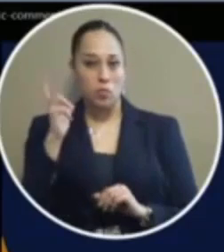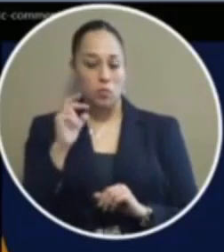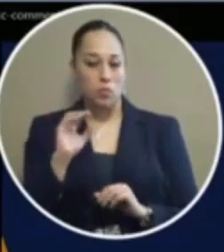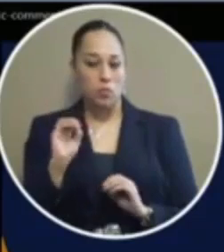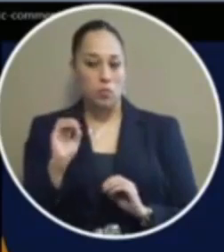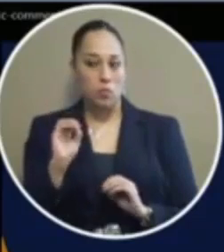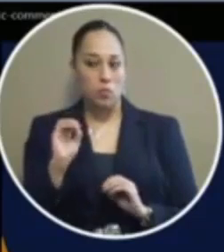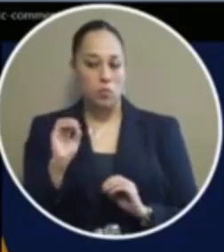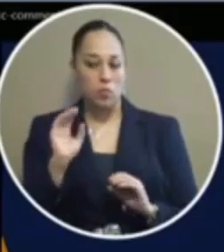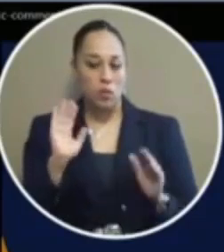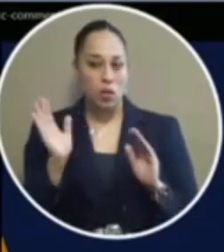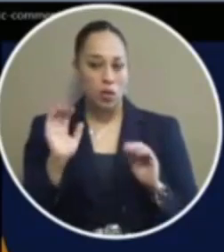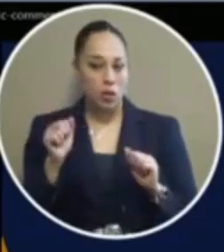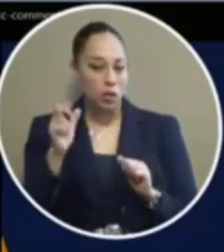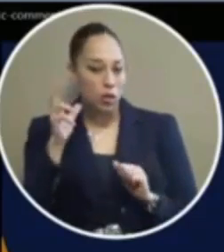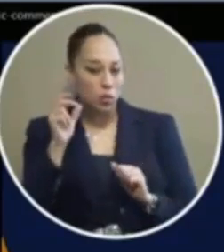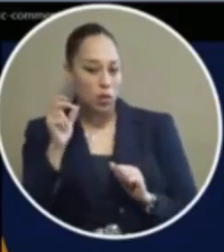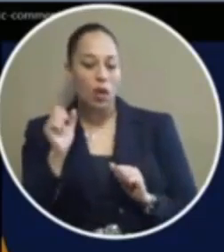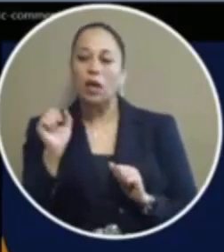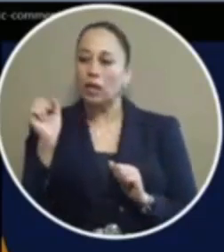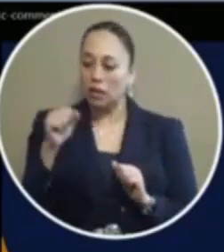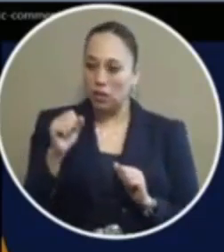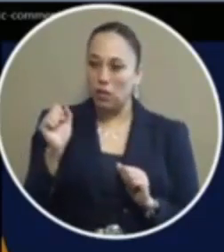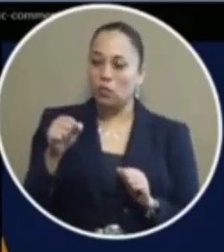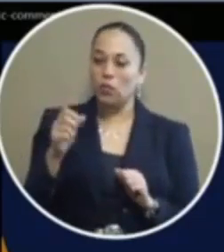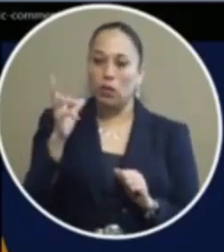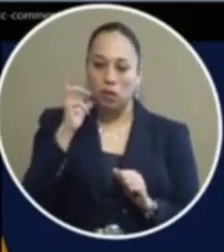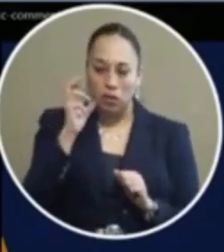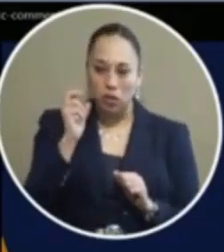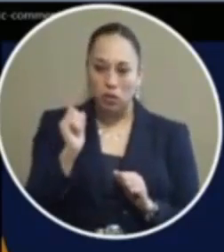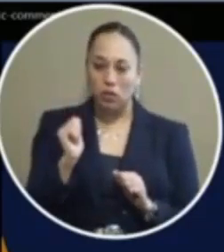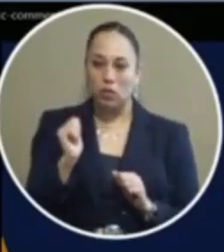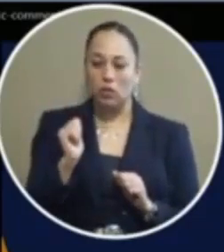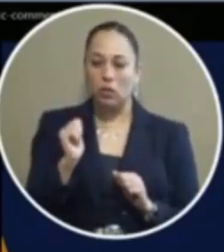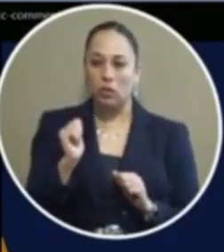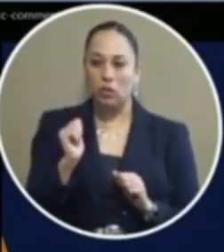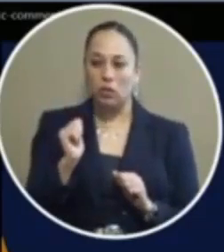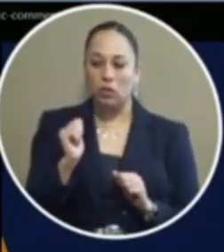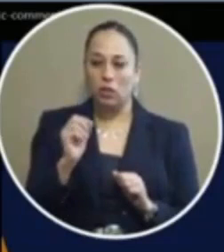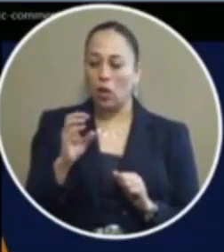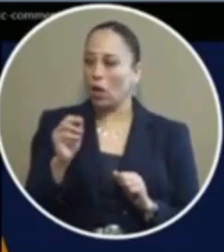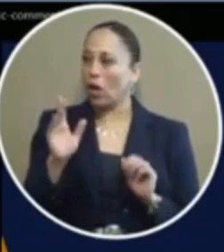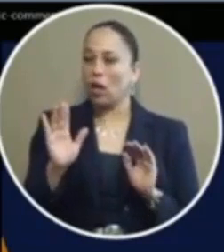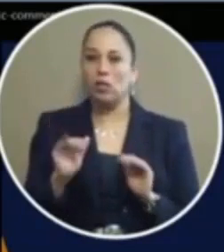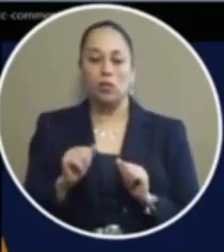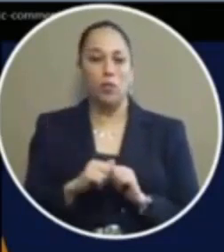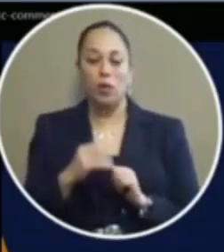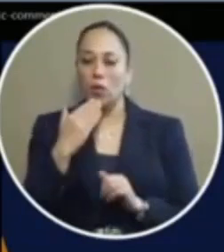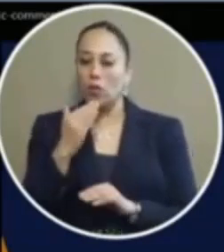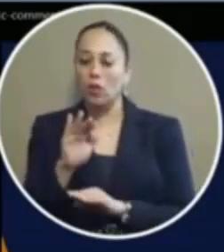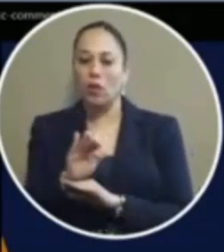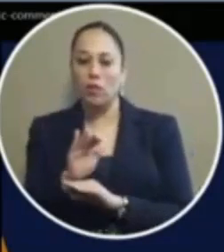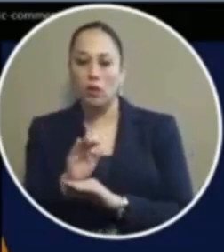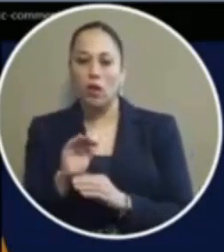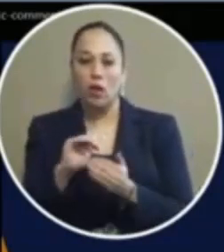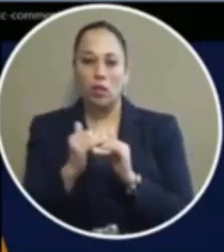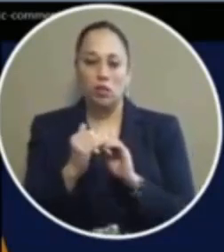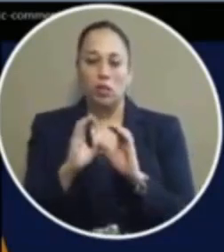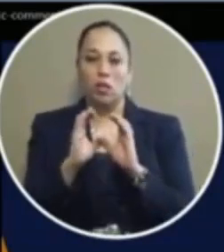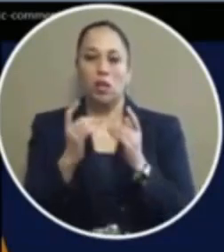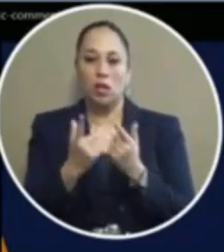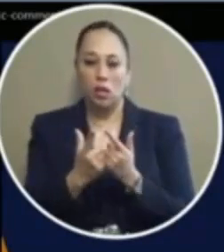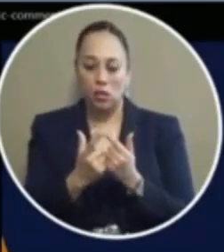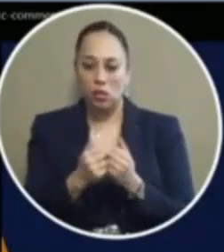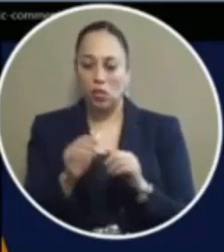hello can you hear me yes sir we can hear you mr castro go ahead okay awesome good afternoon city council good afternoon